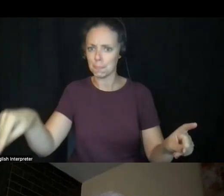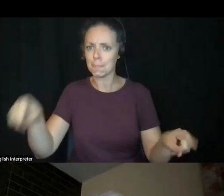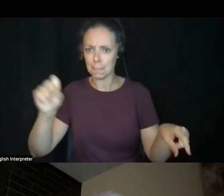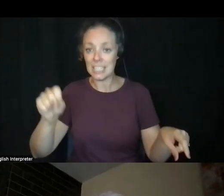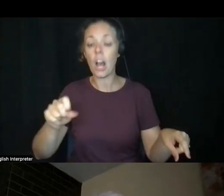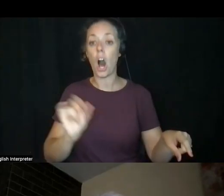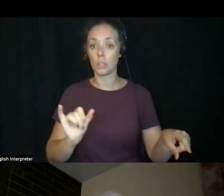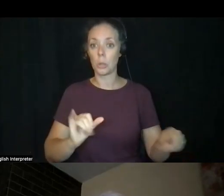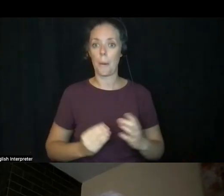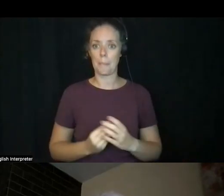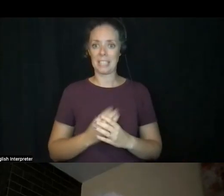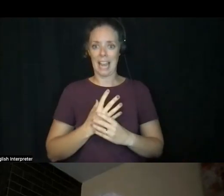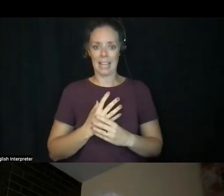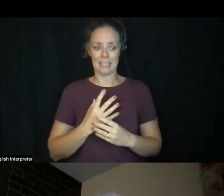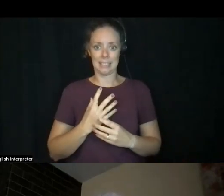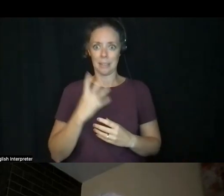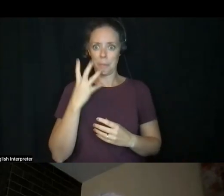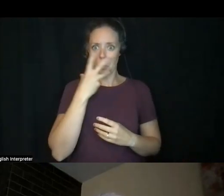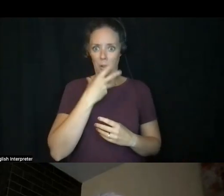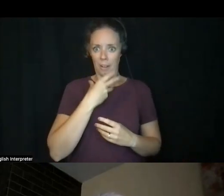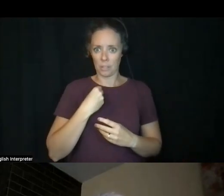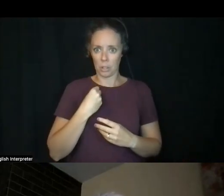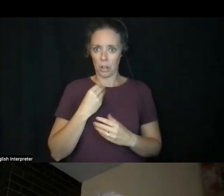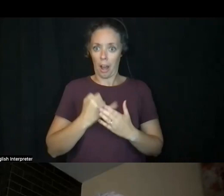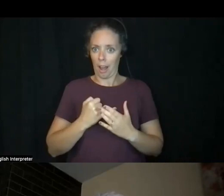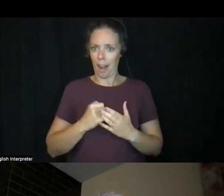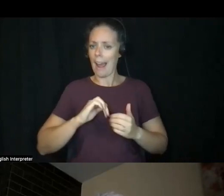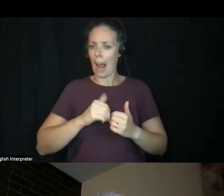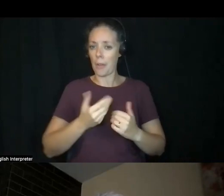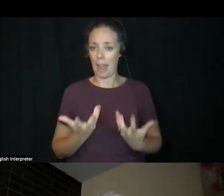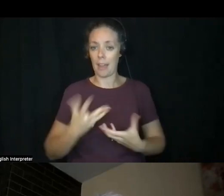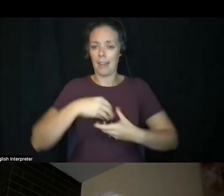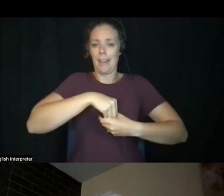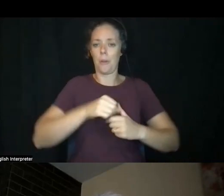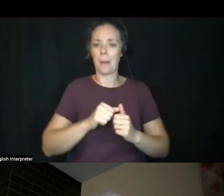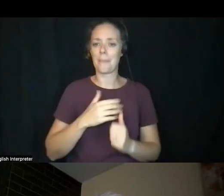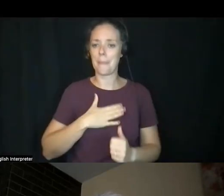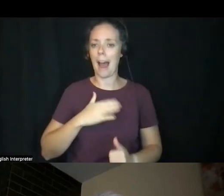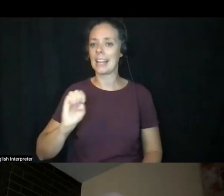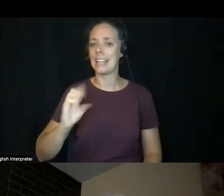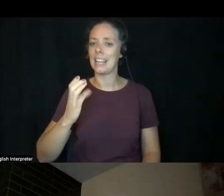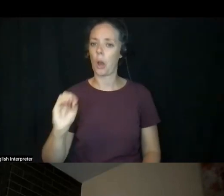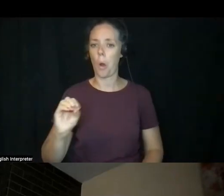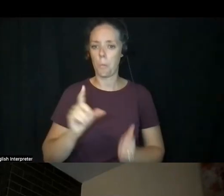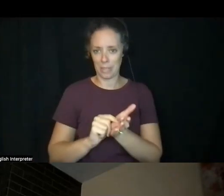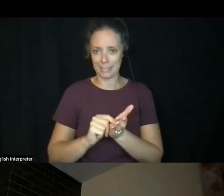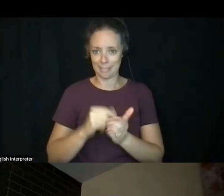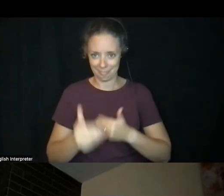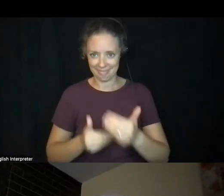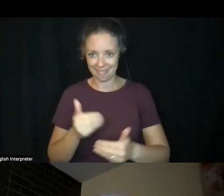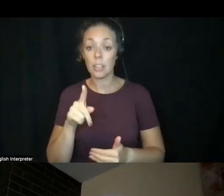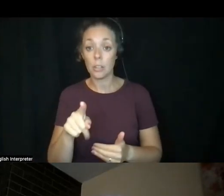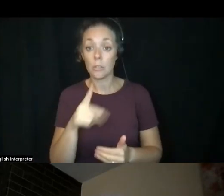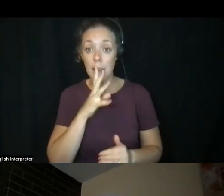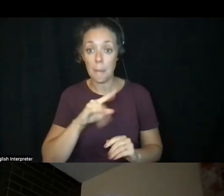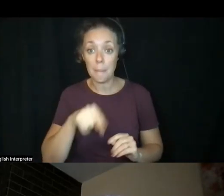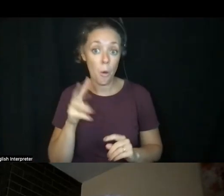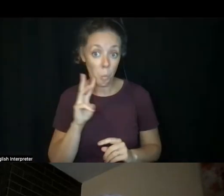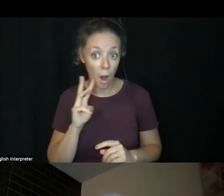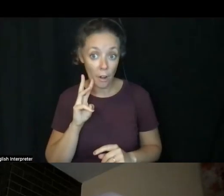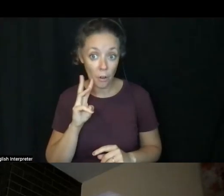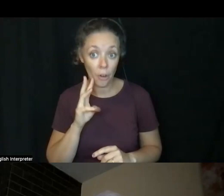engage in this eco-printing process. And you mentioned the water and